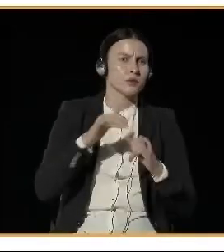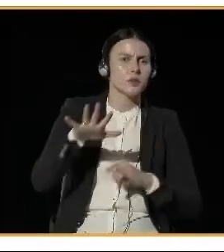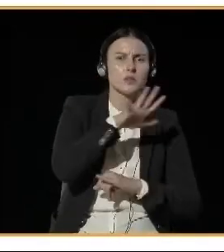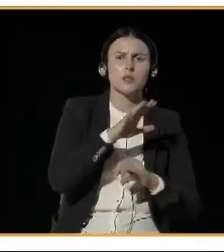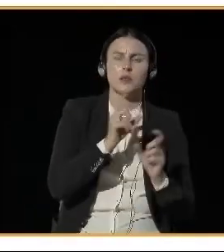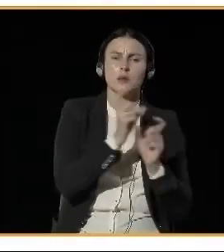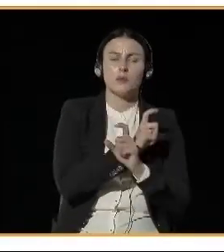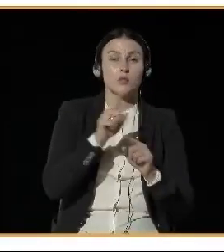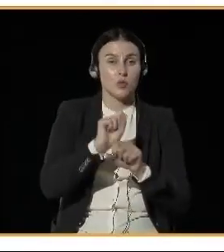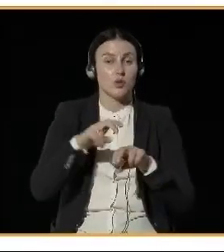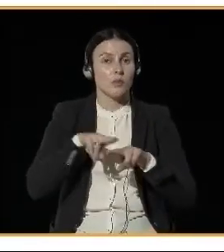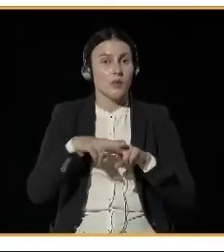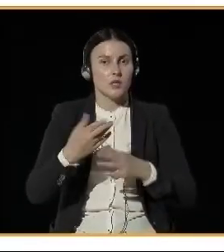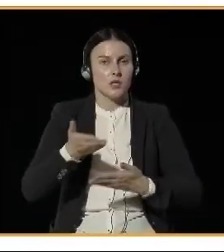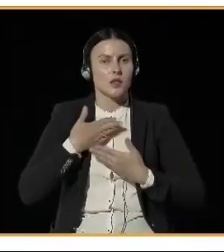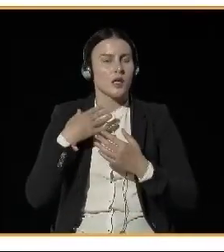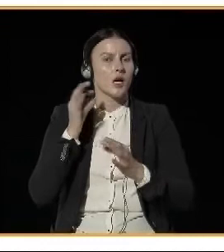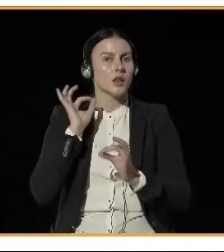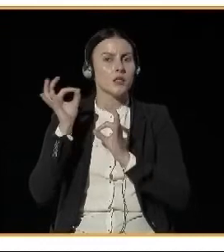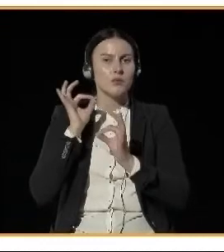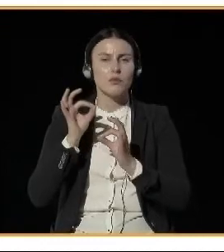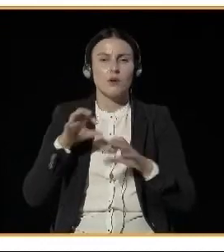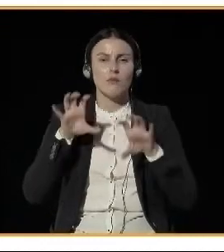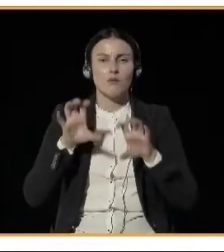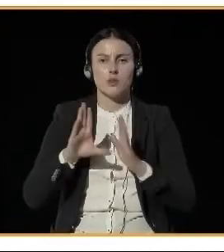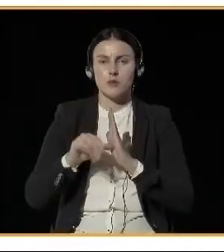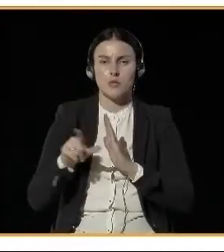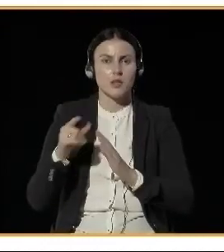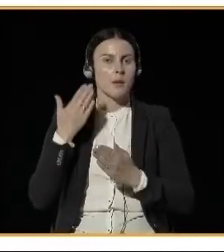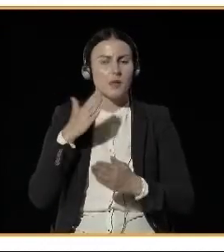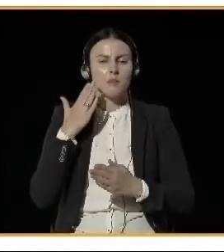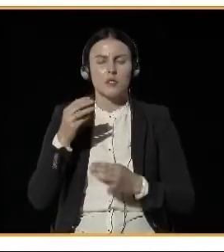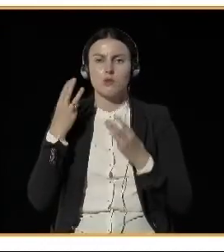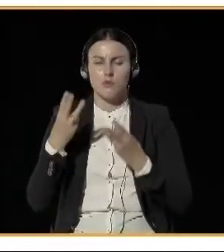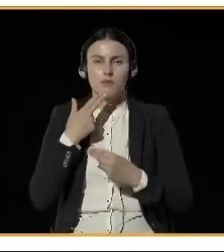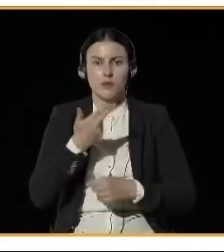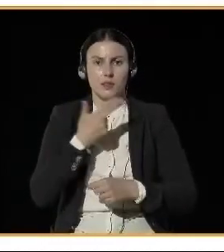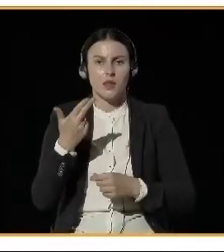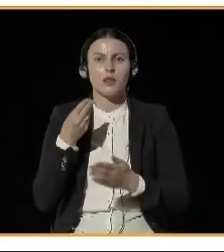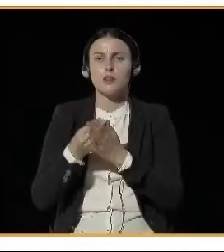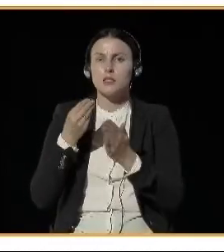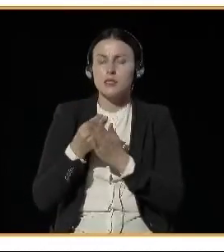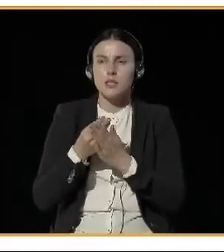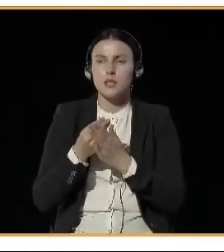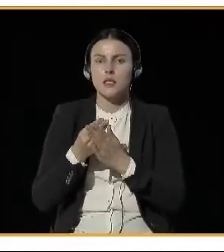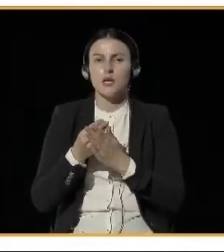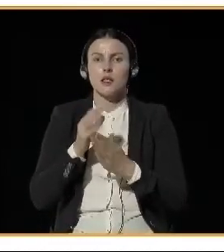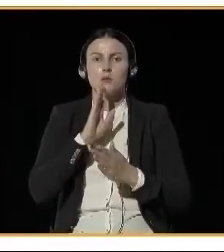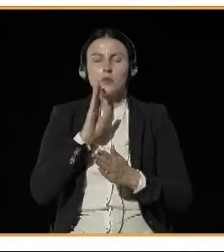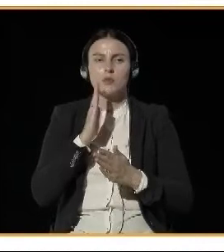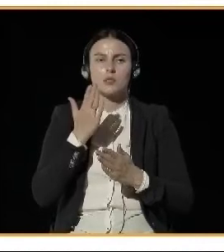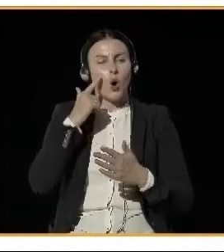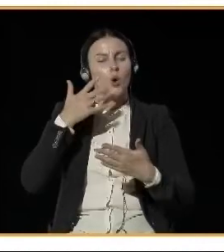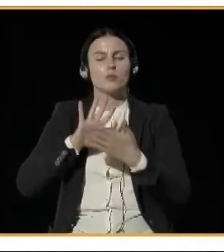with information that are very relevant for doing air quality assessments and develop air quality. For example,